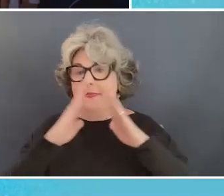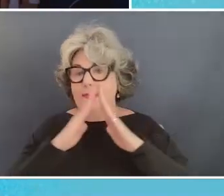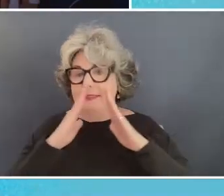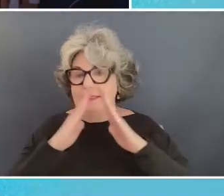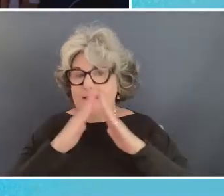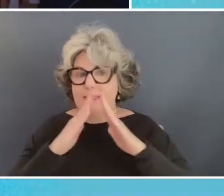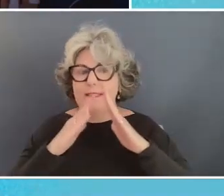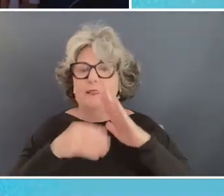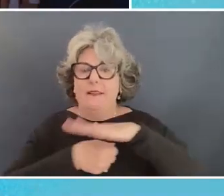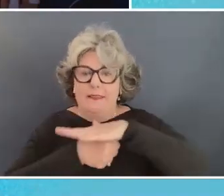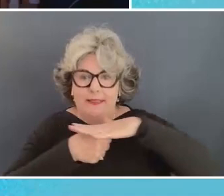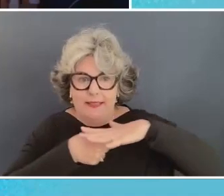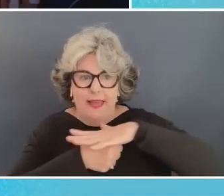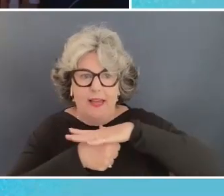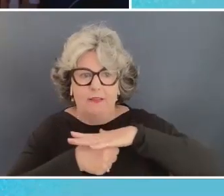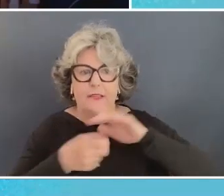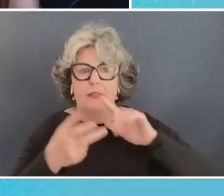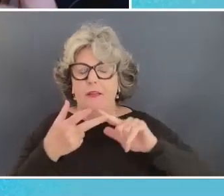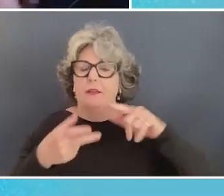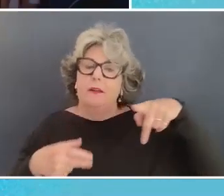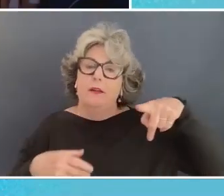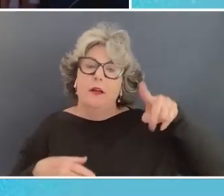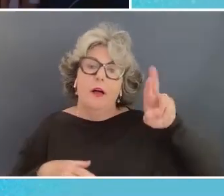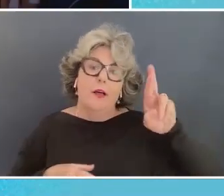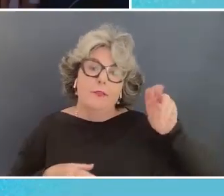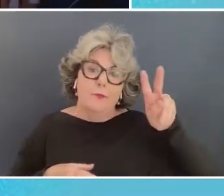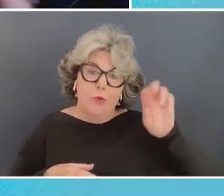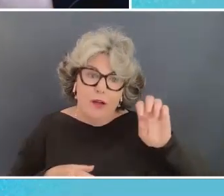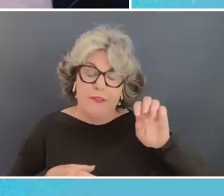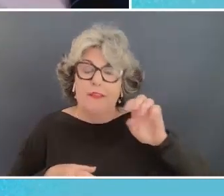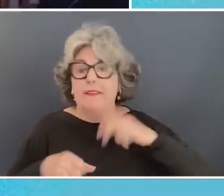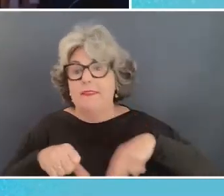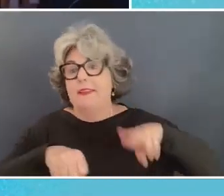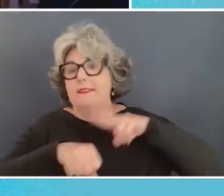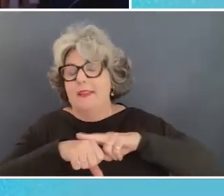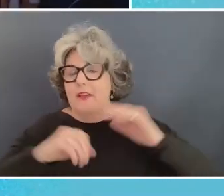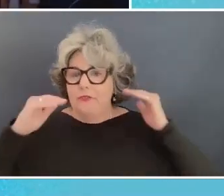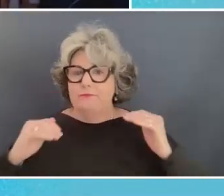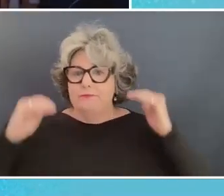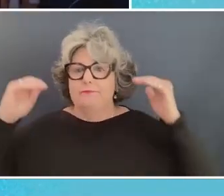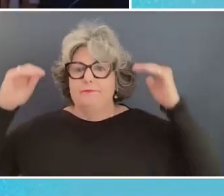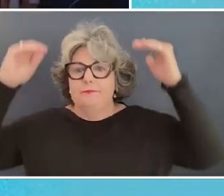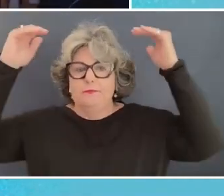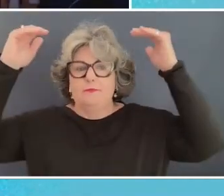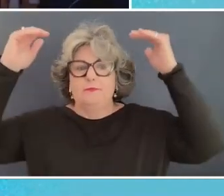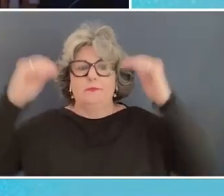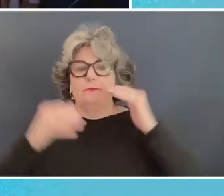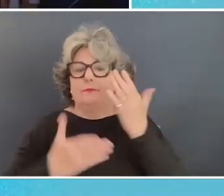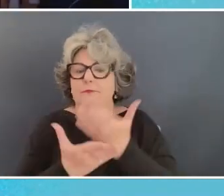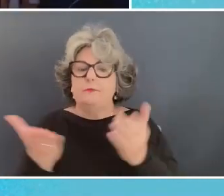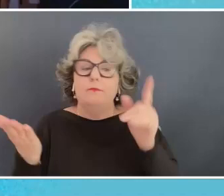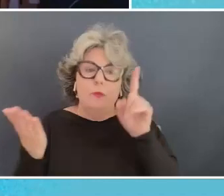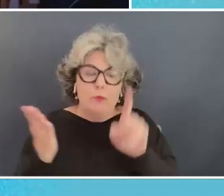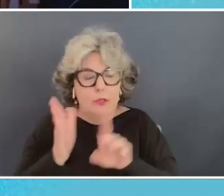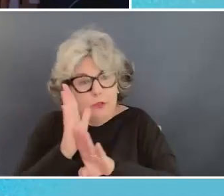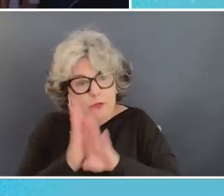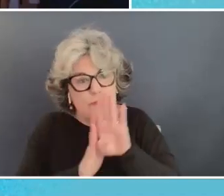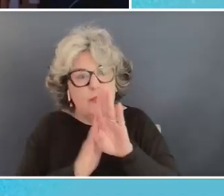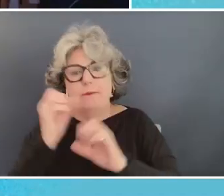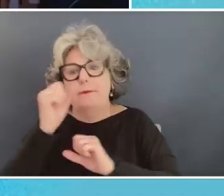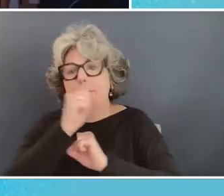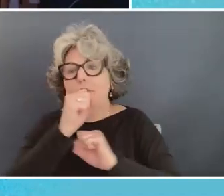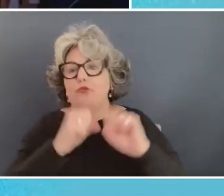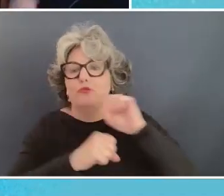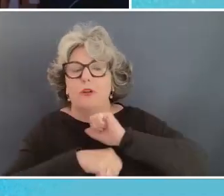county level the province level then the national level then the global level we need to build that infrastructure